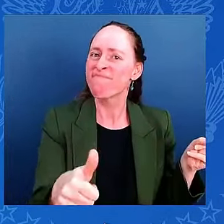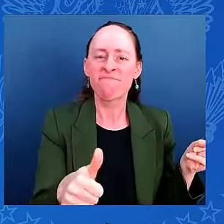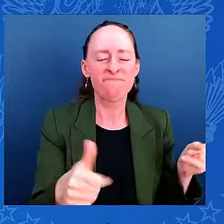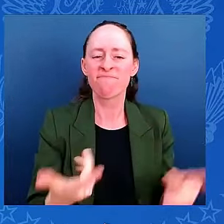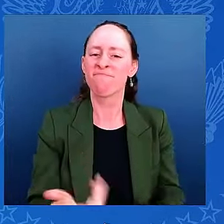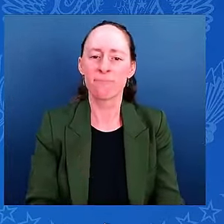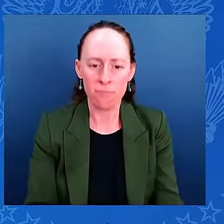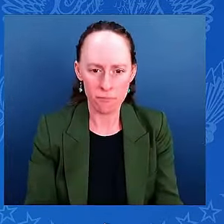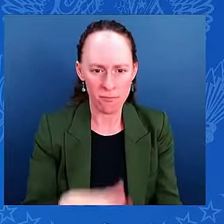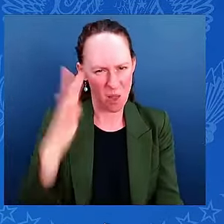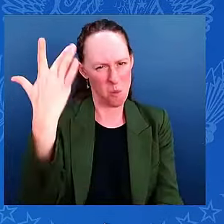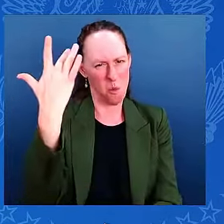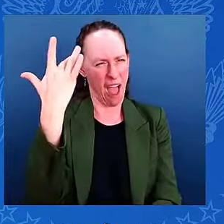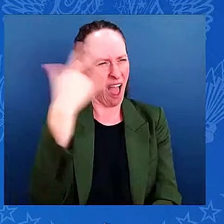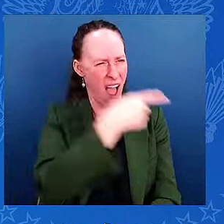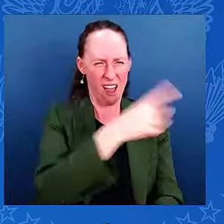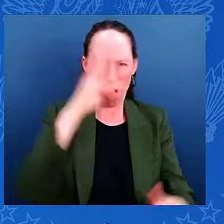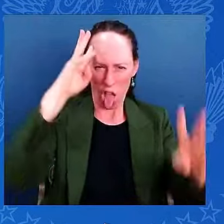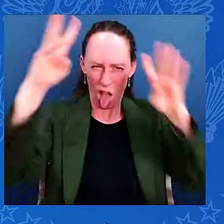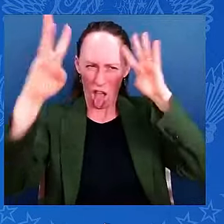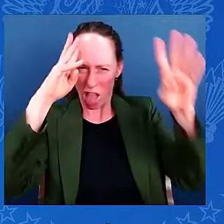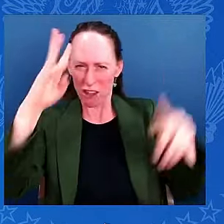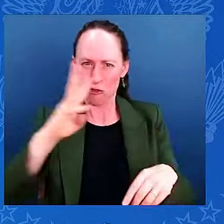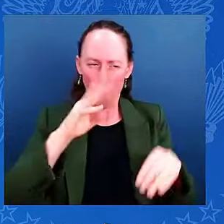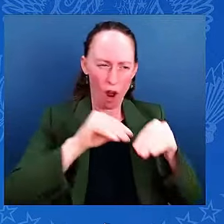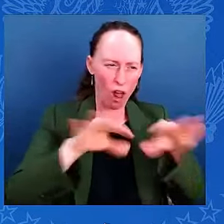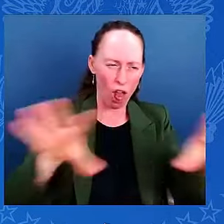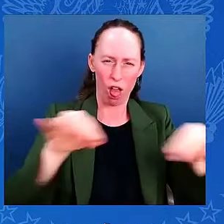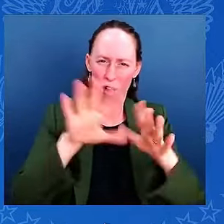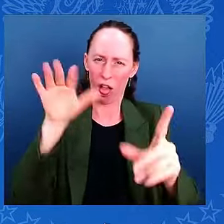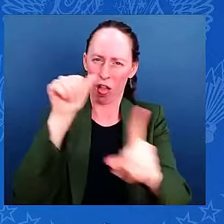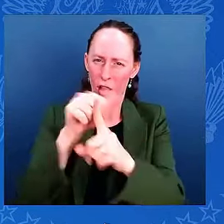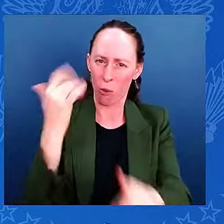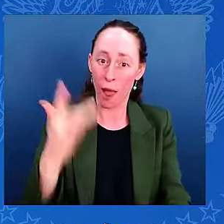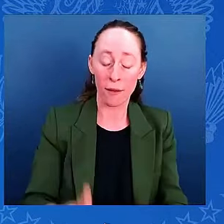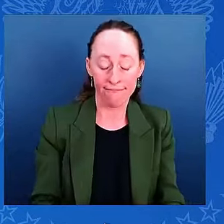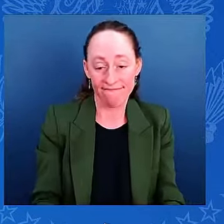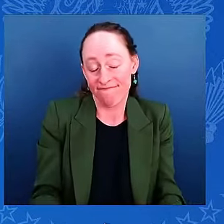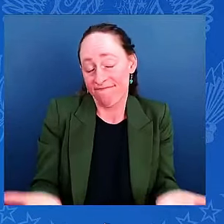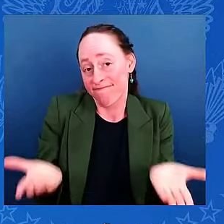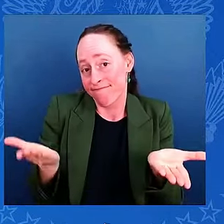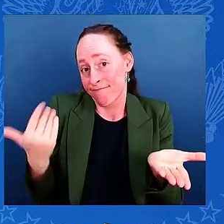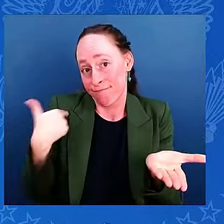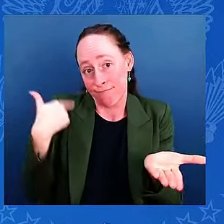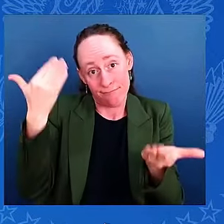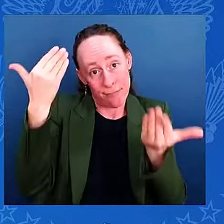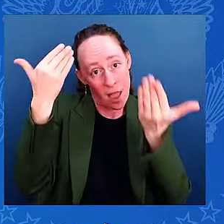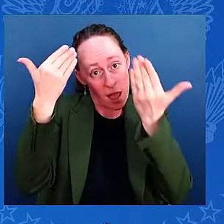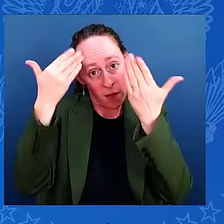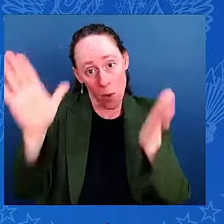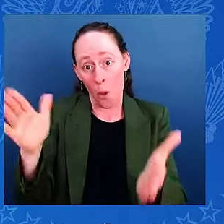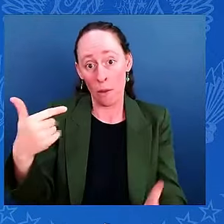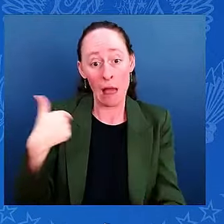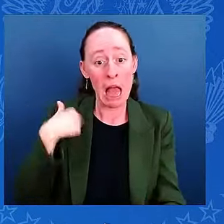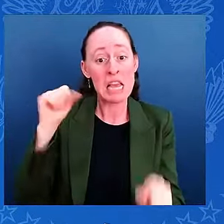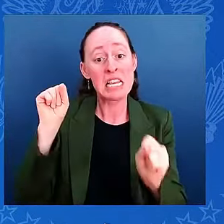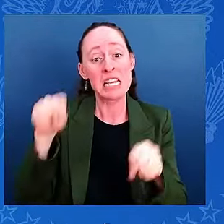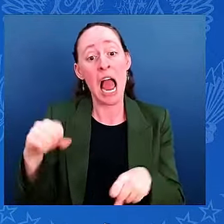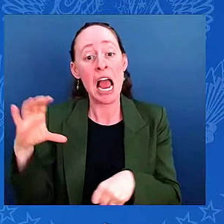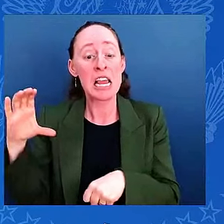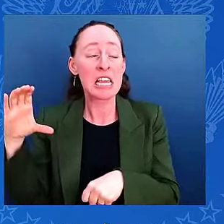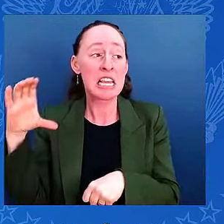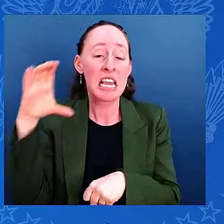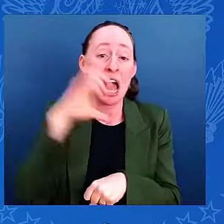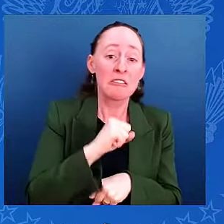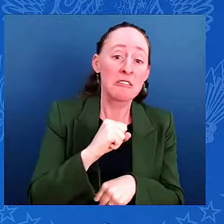but I just find it, I've used the phrase more than I've used it ever in my whole career, un-American. It's un